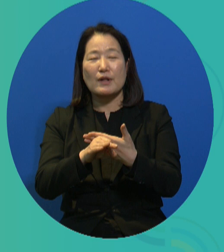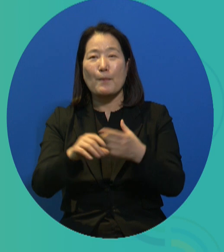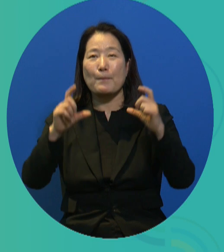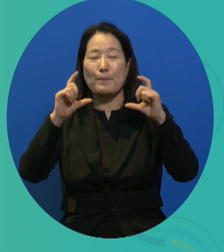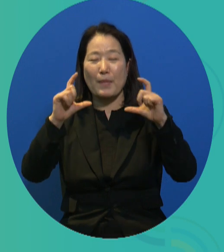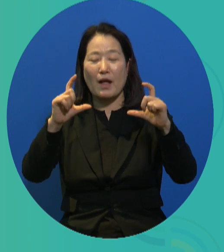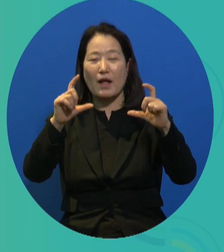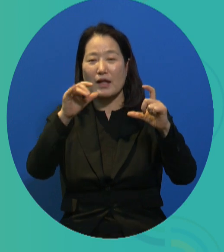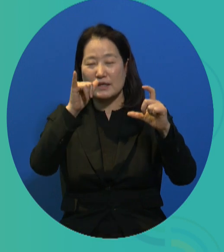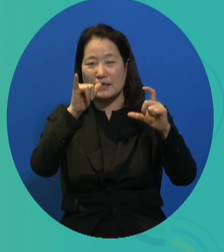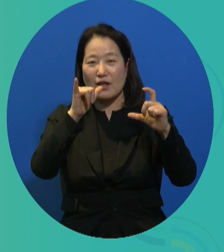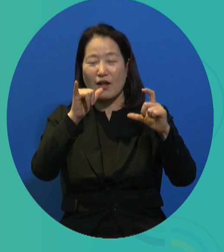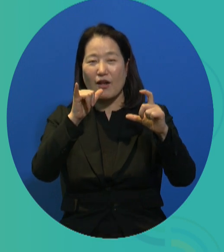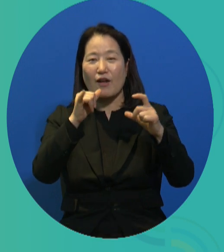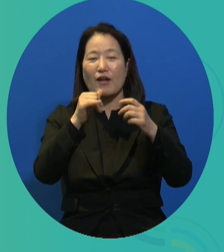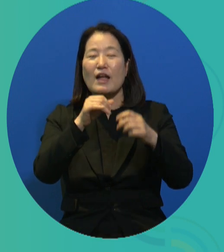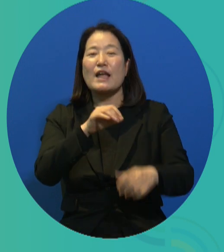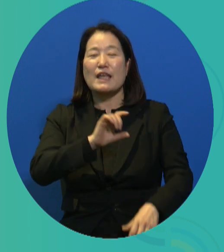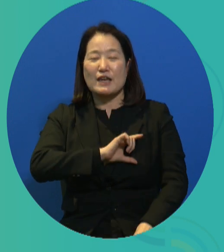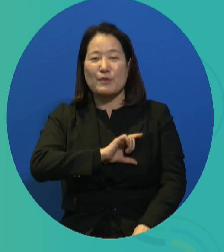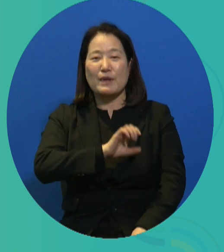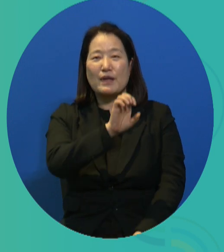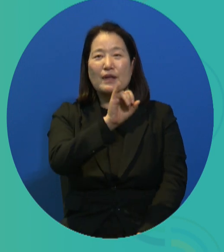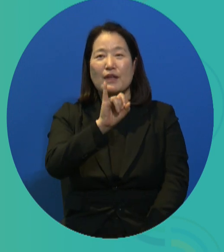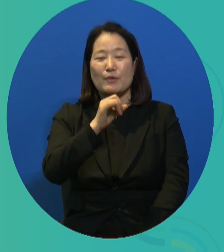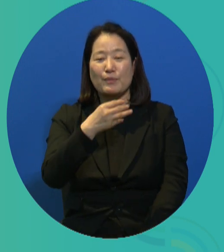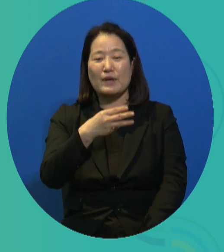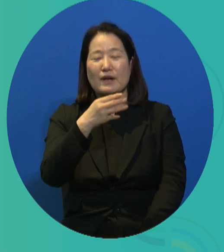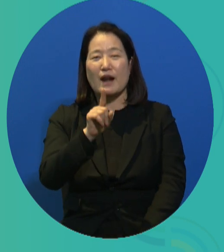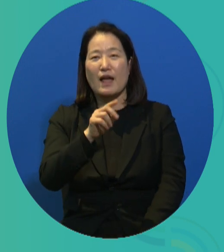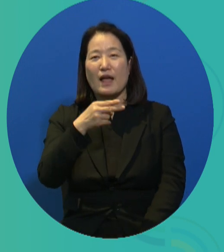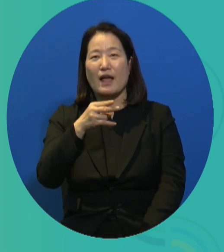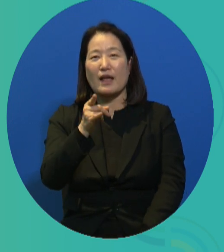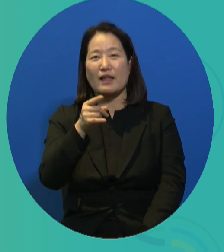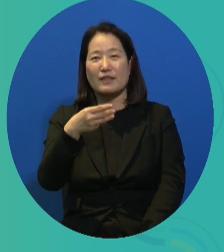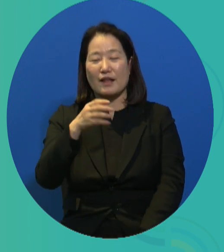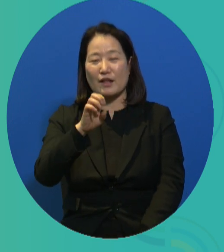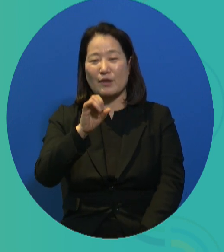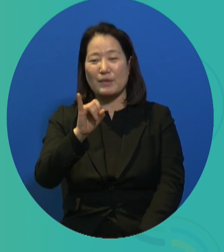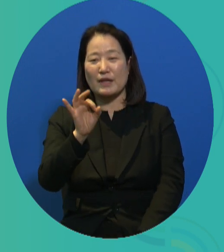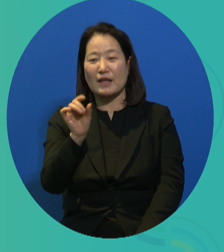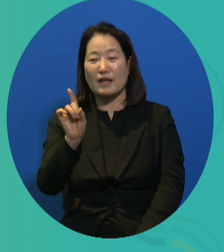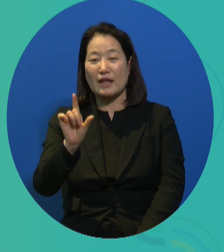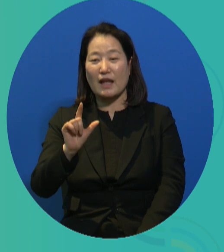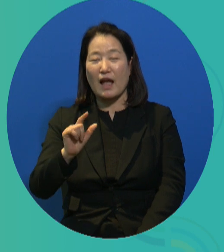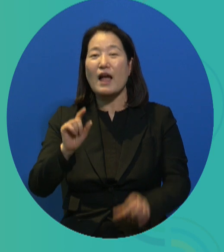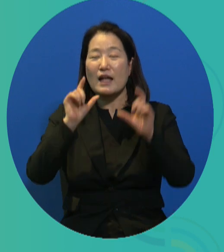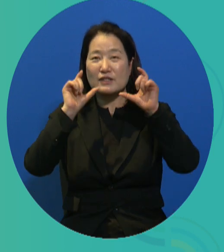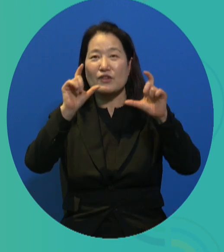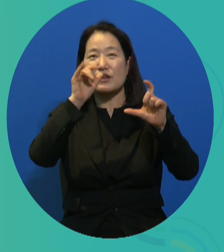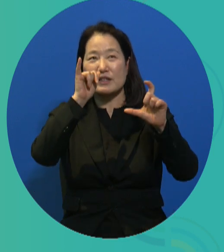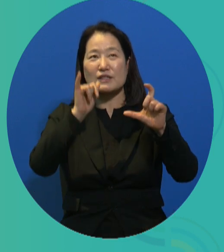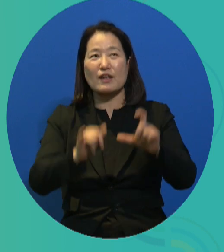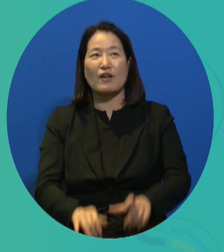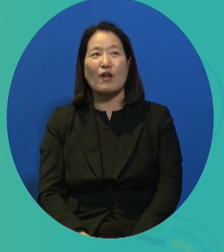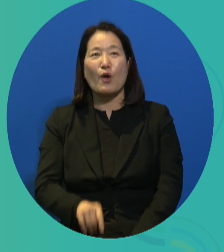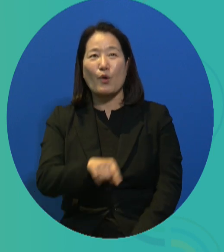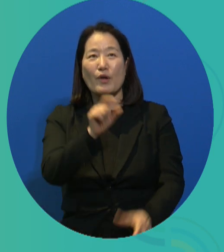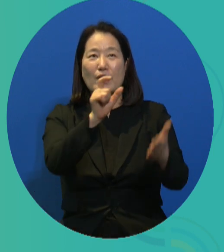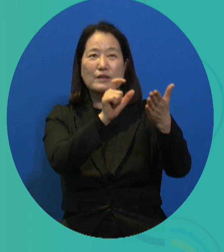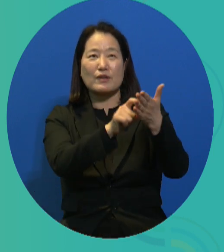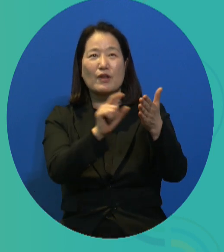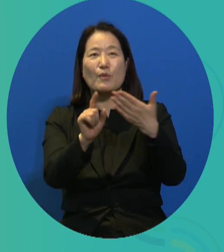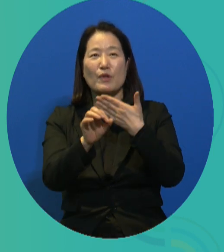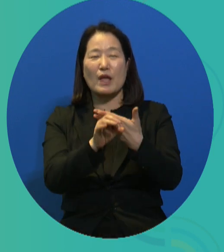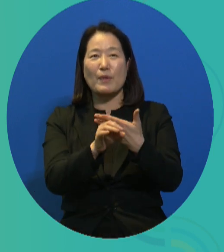concerning the aims and purposes of the ILO, which is called the Philadelphia Declaration. And here the first sentence states